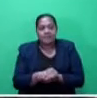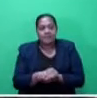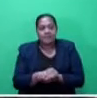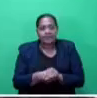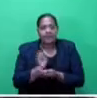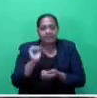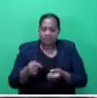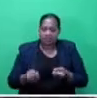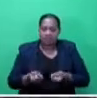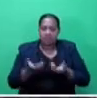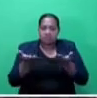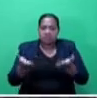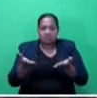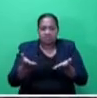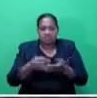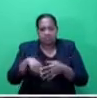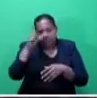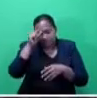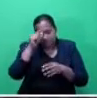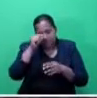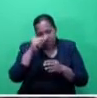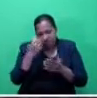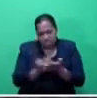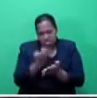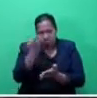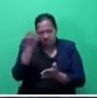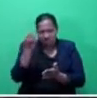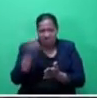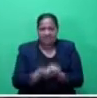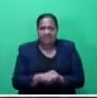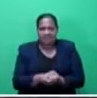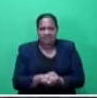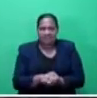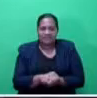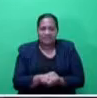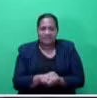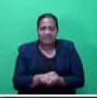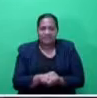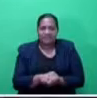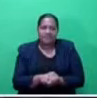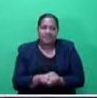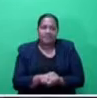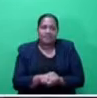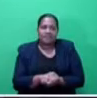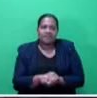course, provide stimulus to the Fijian economy. Let me just, without highlighting the